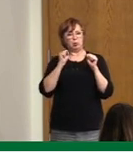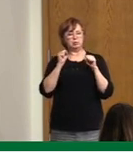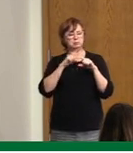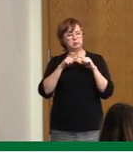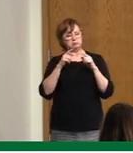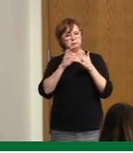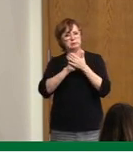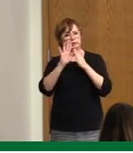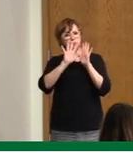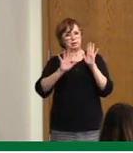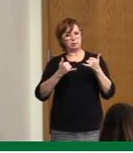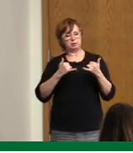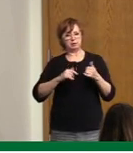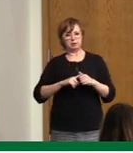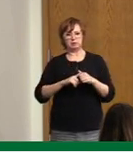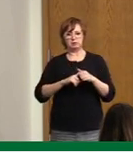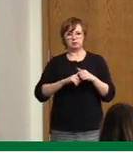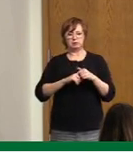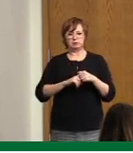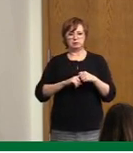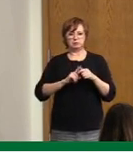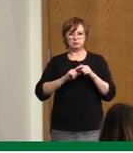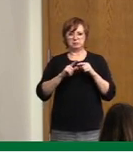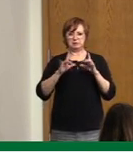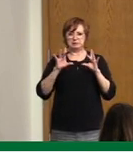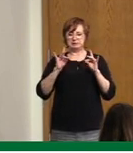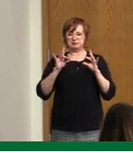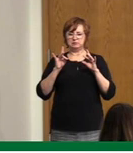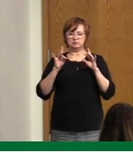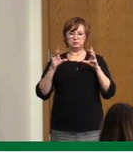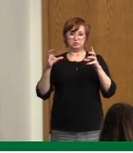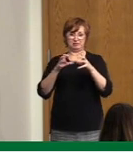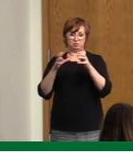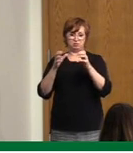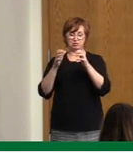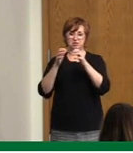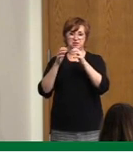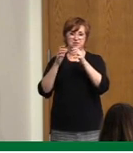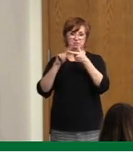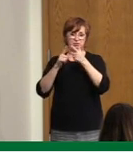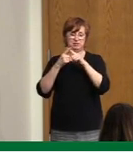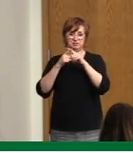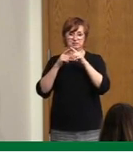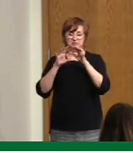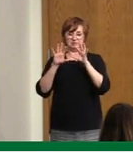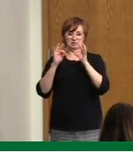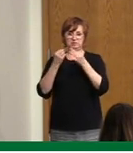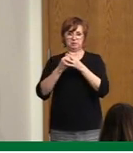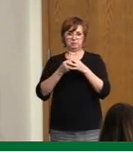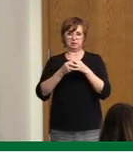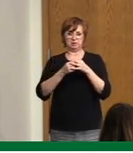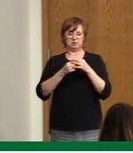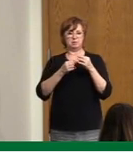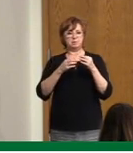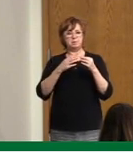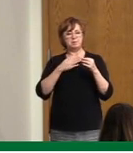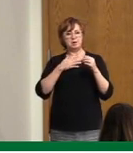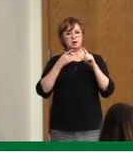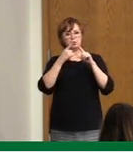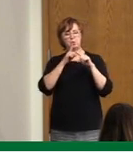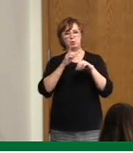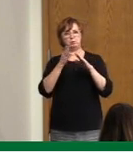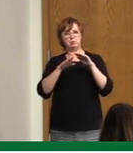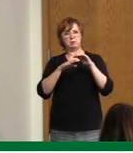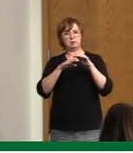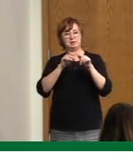friends and family with the current case numbers. And certainly my preference is less than 10 per 100,000, but